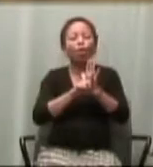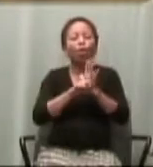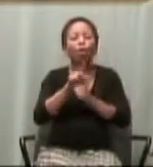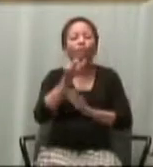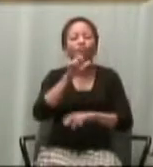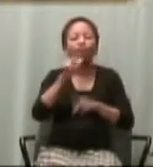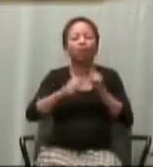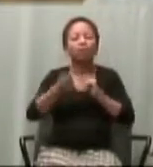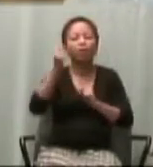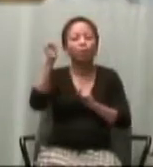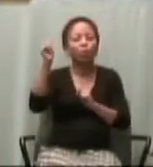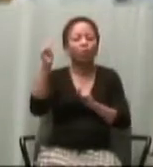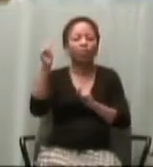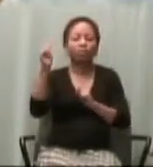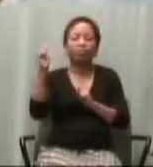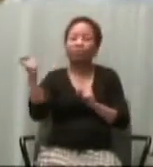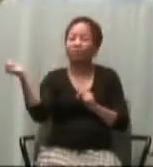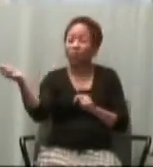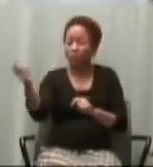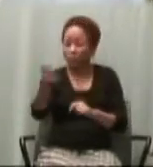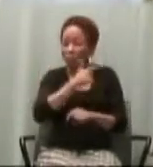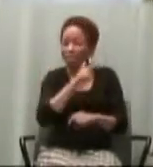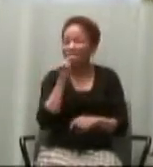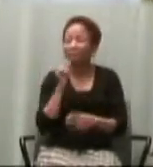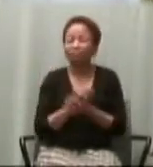All of these things